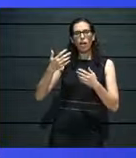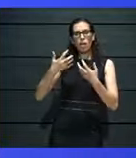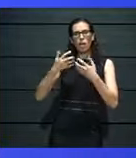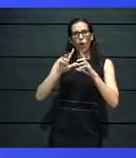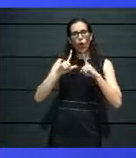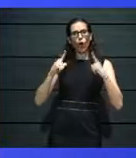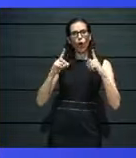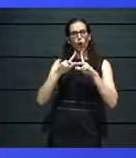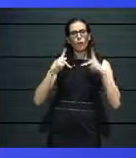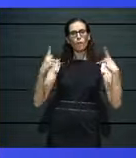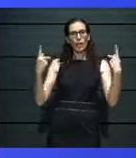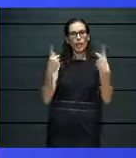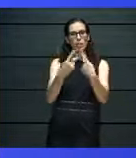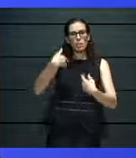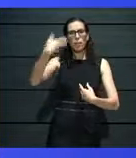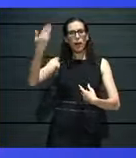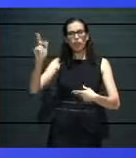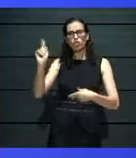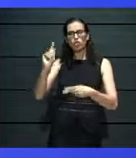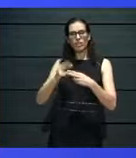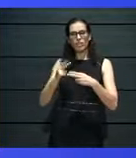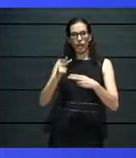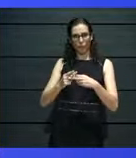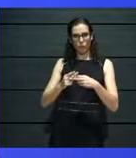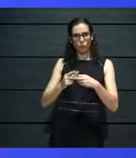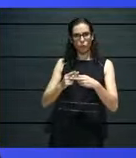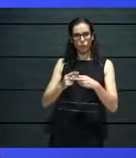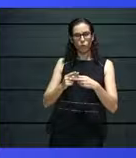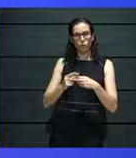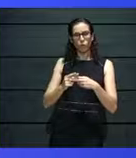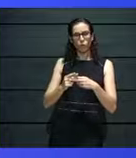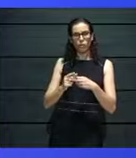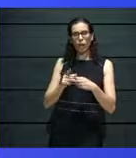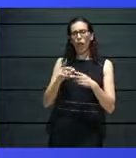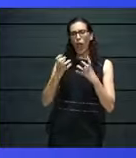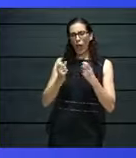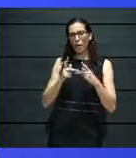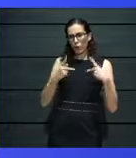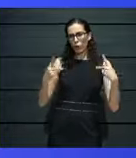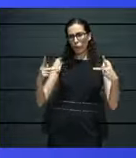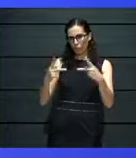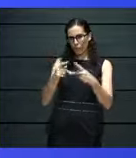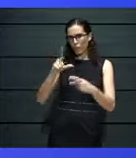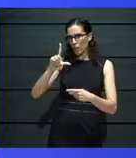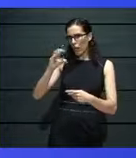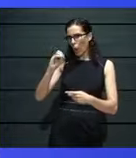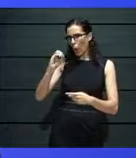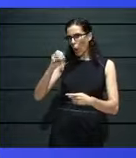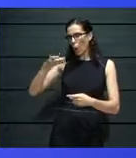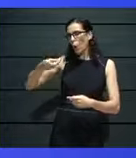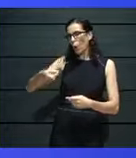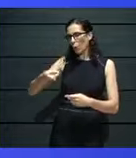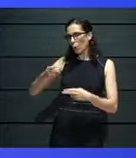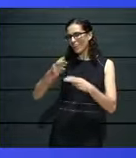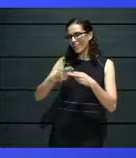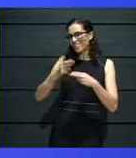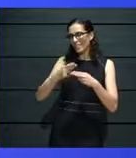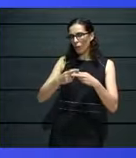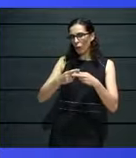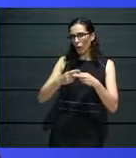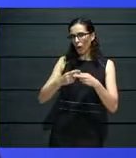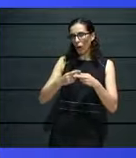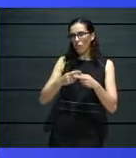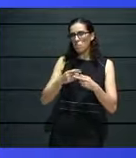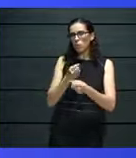quote two in particular, which is Loop, which is organized by a software, a music production software company.